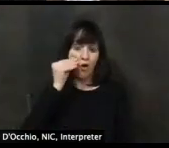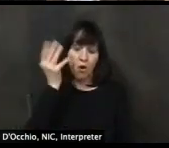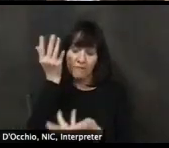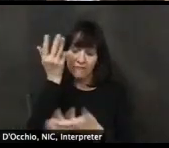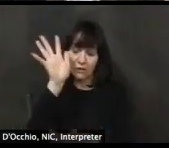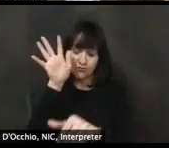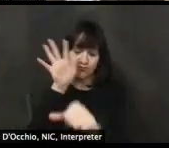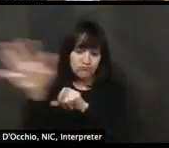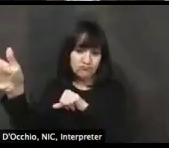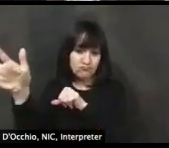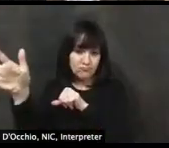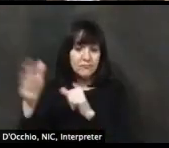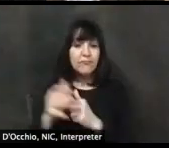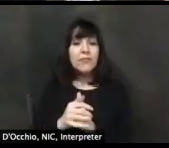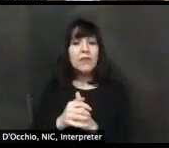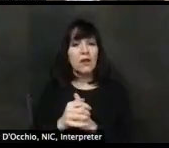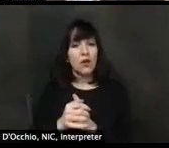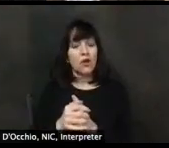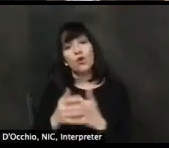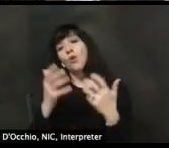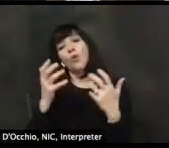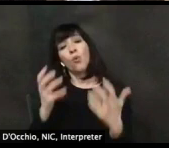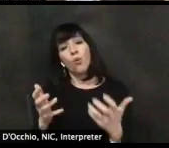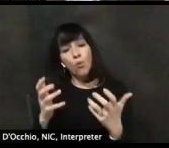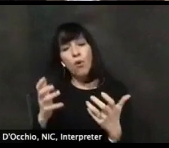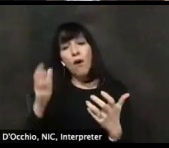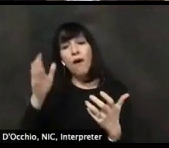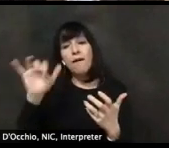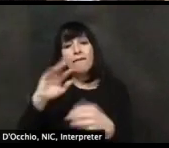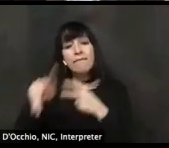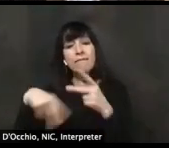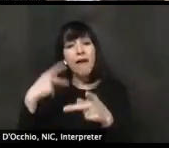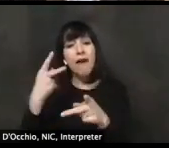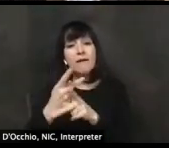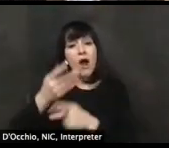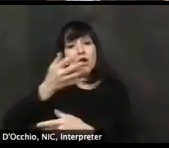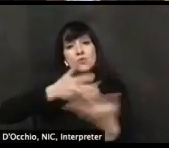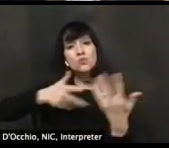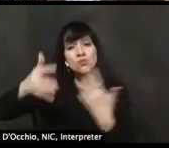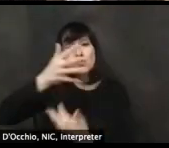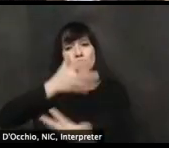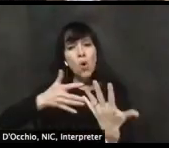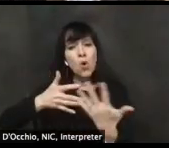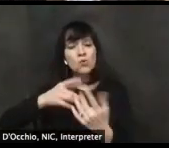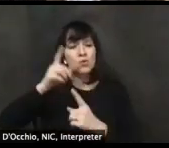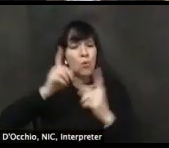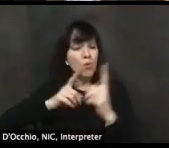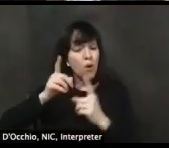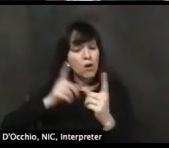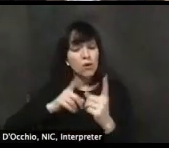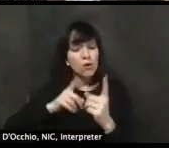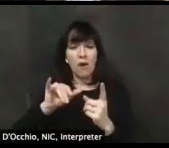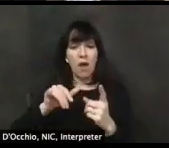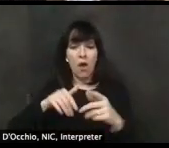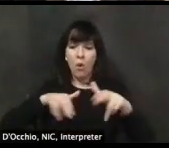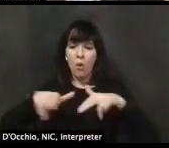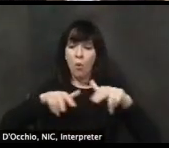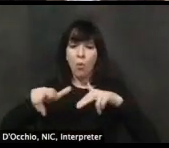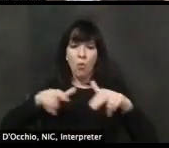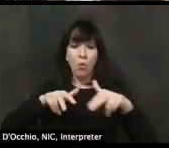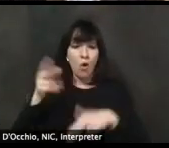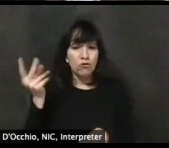open for one-on-one socially isolated activity. So you could still walk your dog. You could still go on a jog.